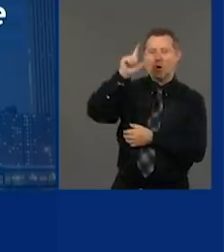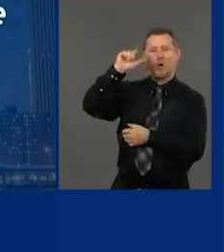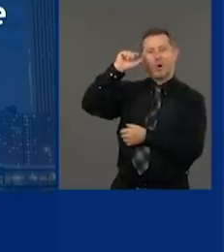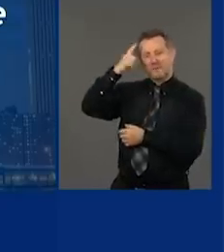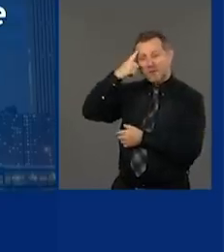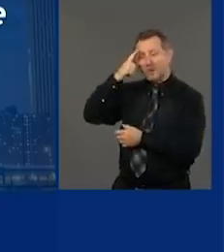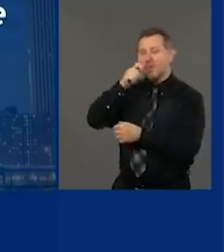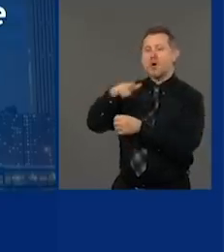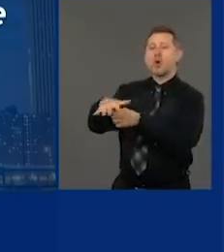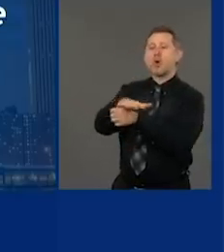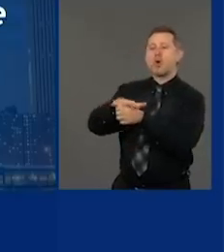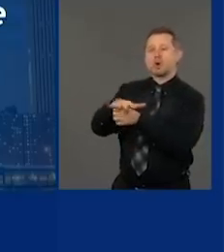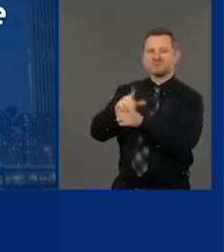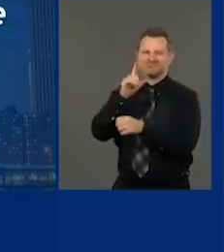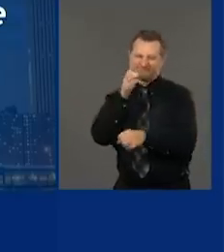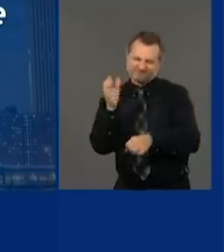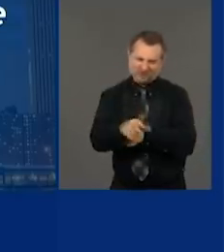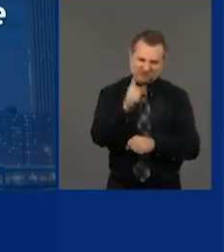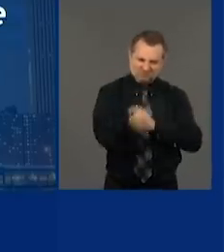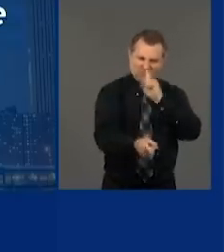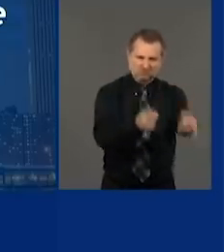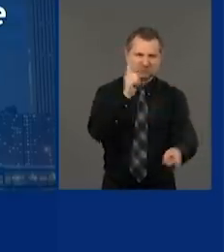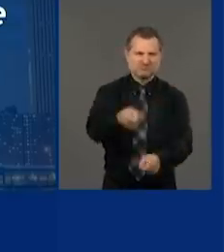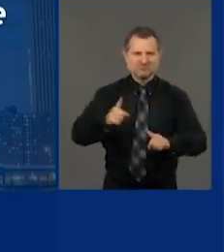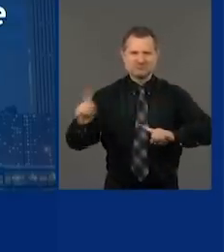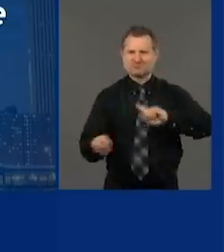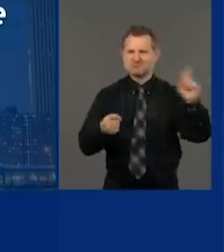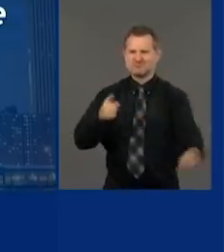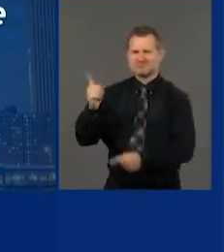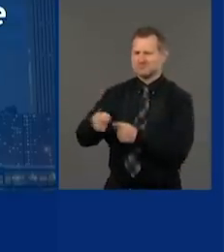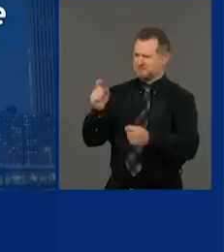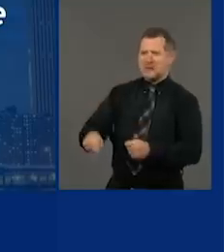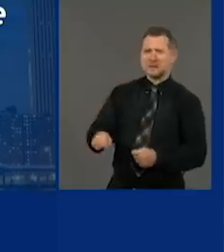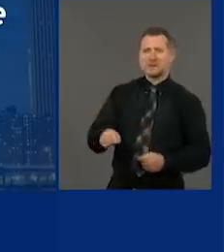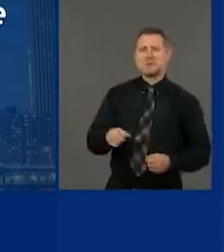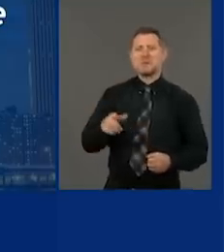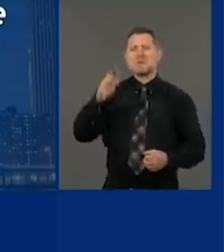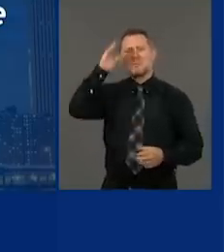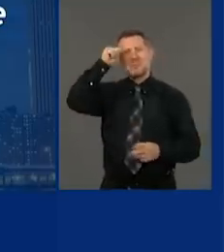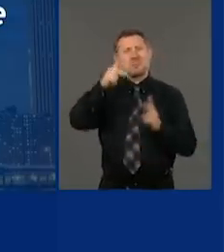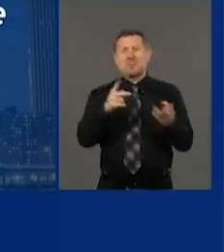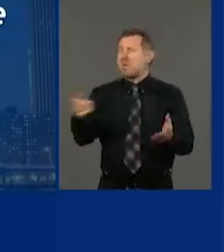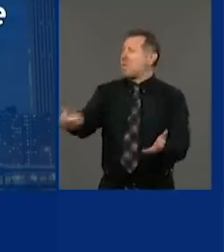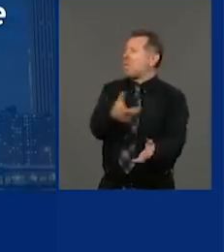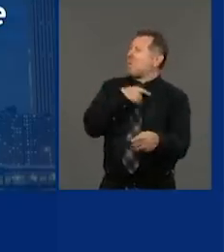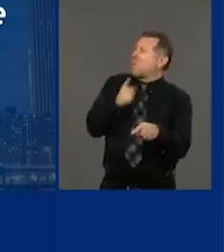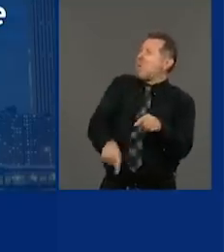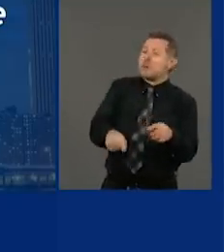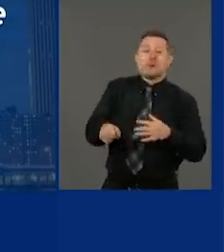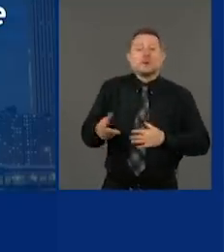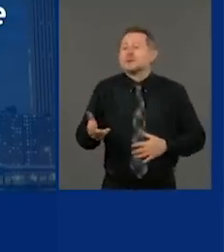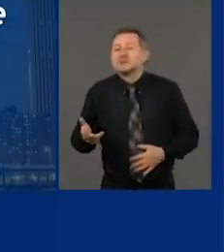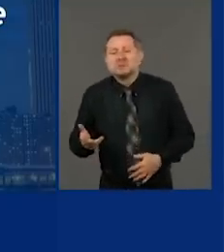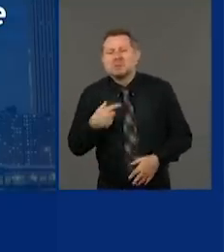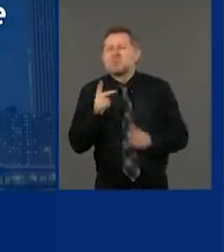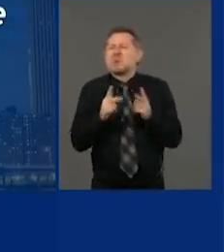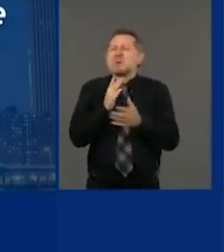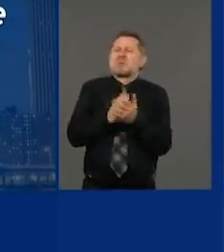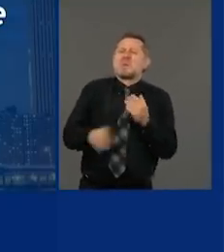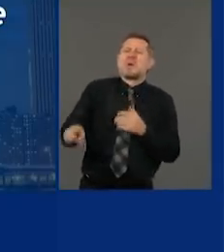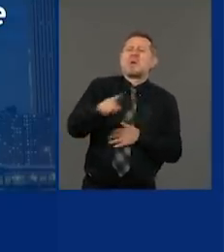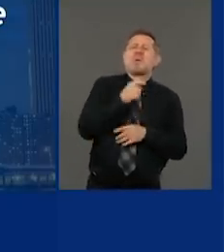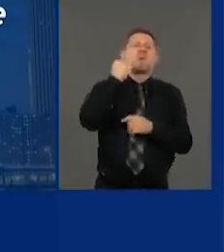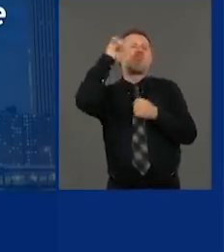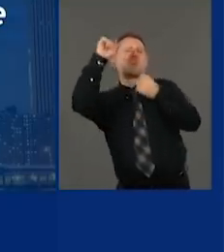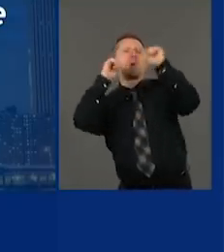Well, it's hard with younger people. I understand. Well, some people don't like to wear a mask. I understand. Well, socially distancing